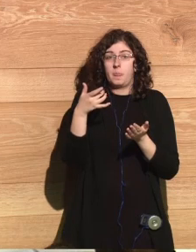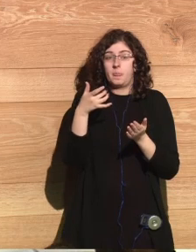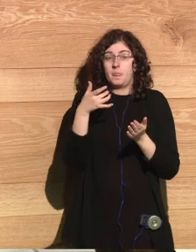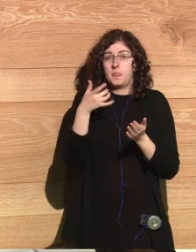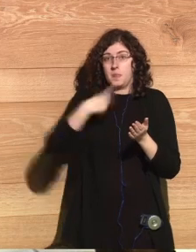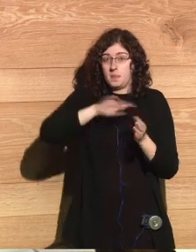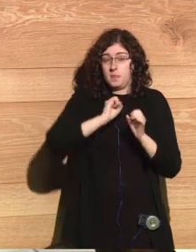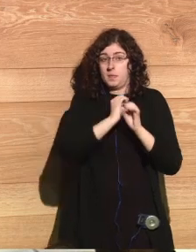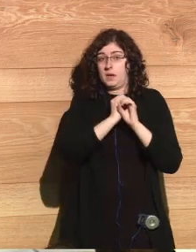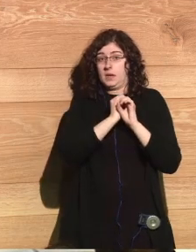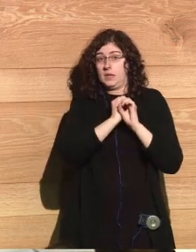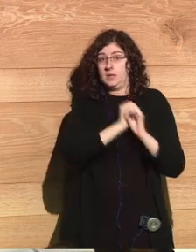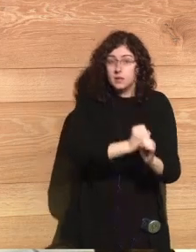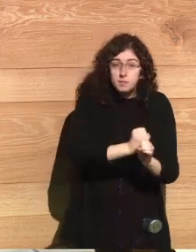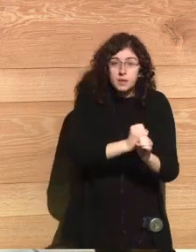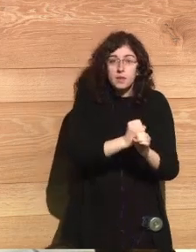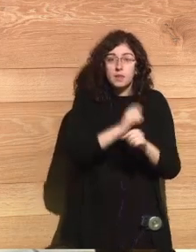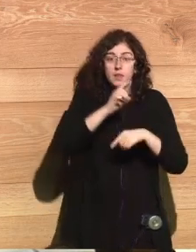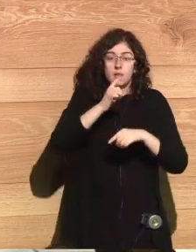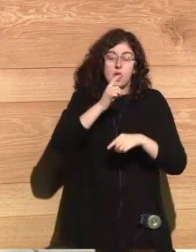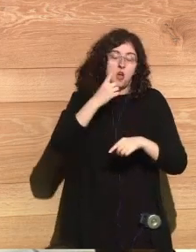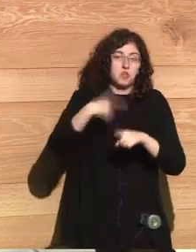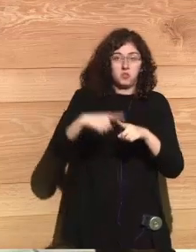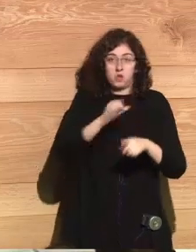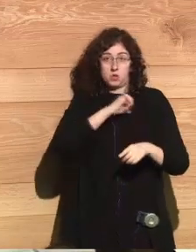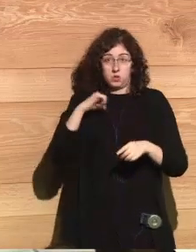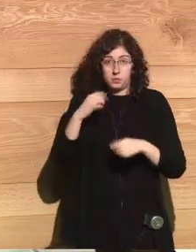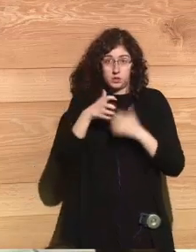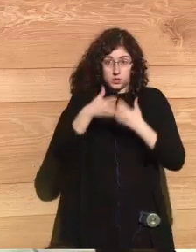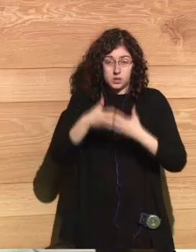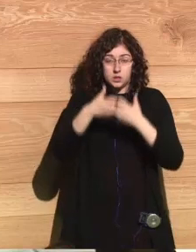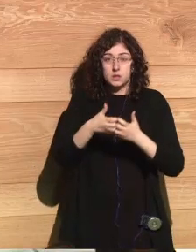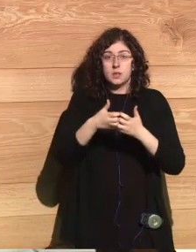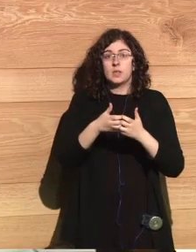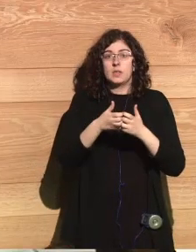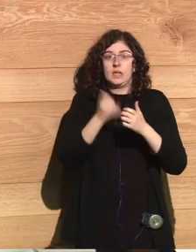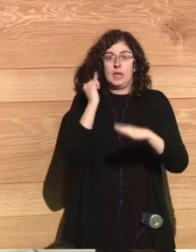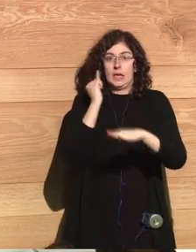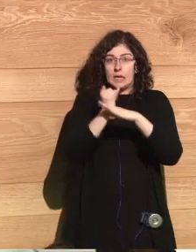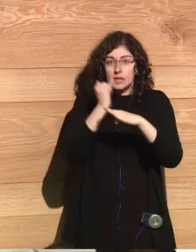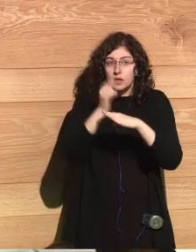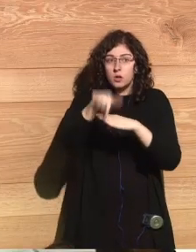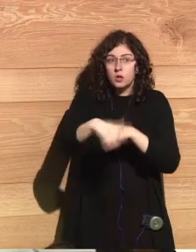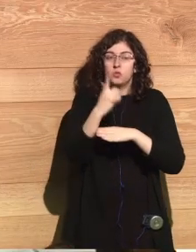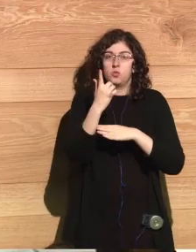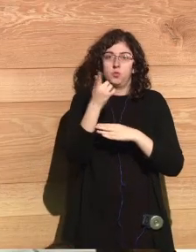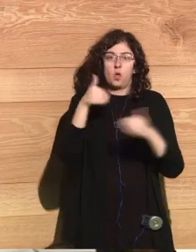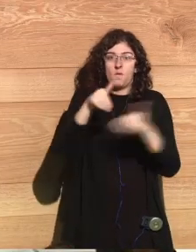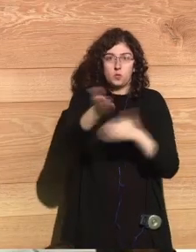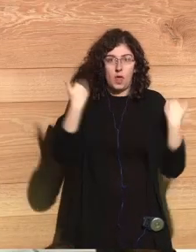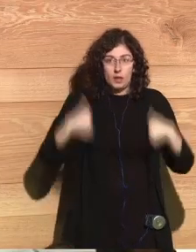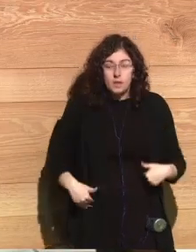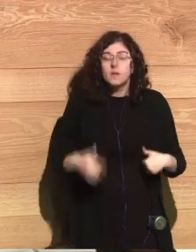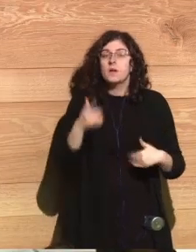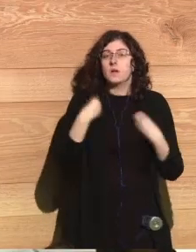And the dependence on automated systems is for